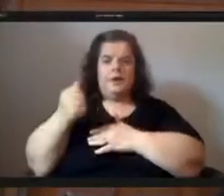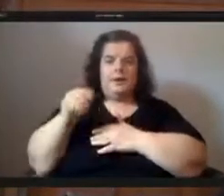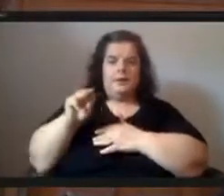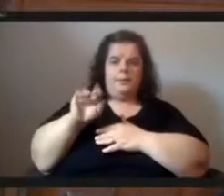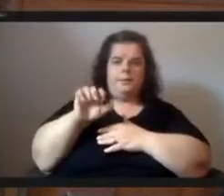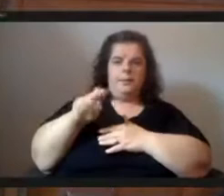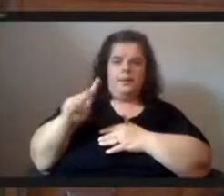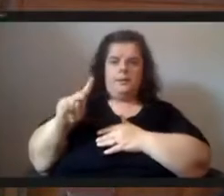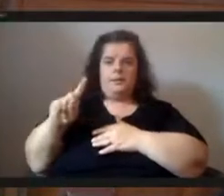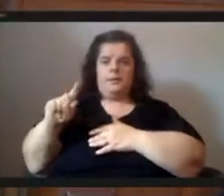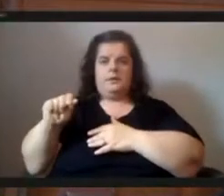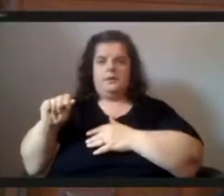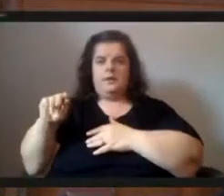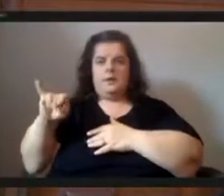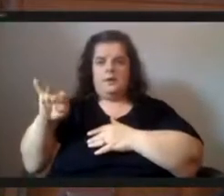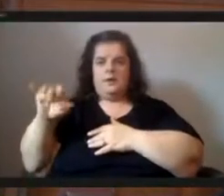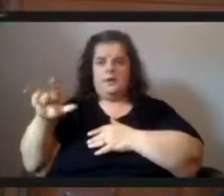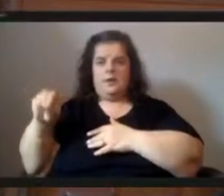excuse me